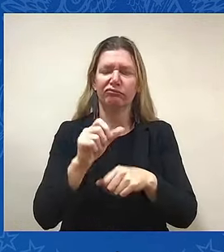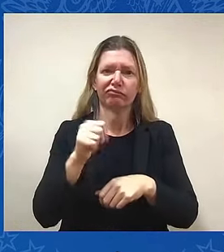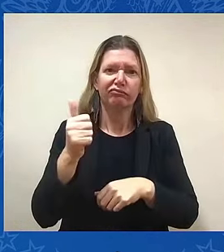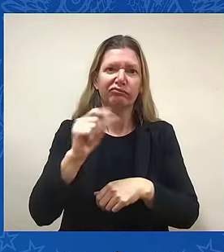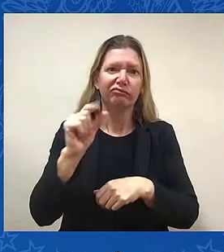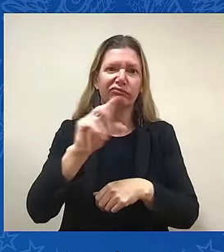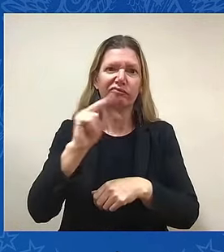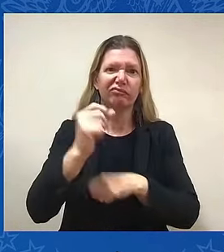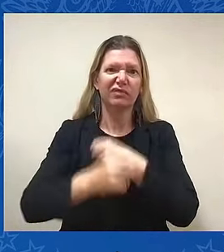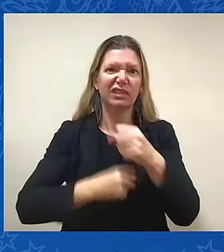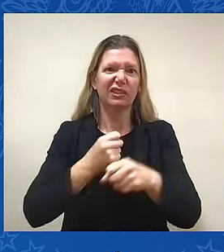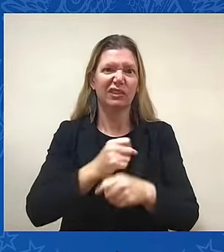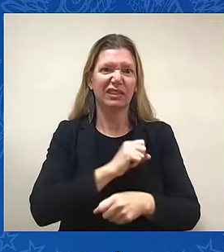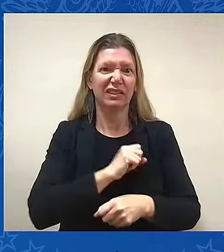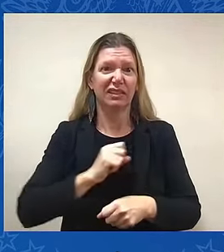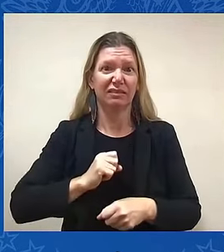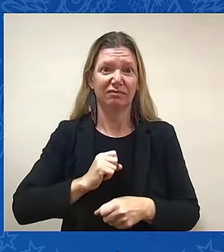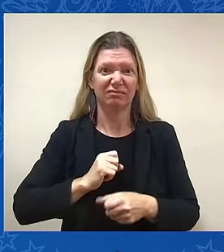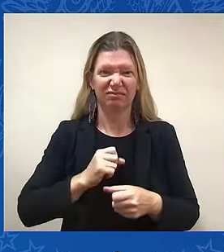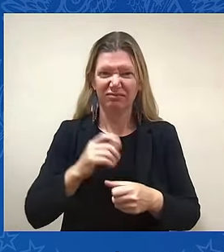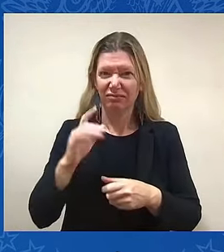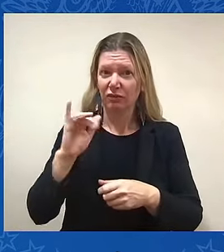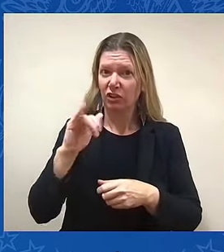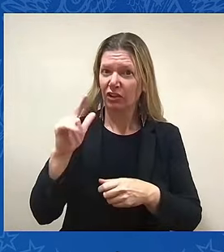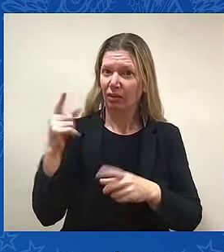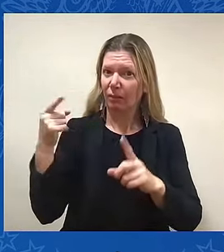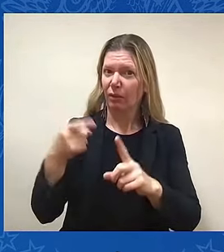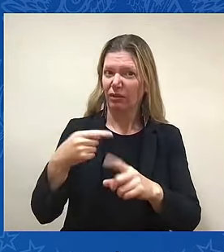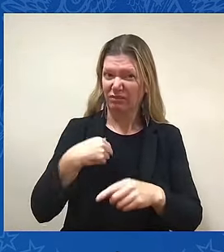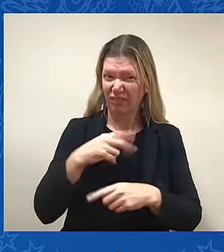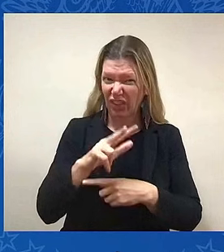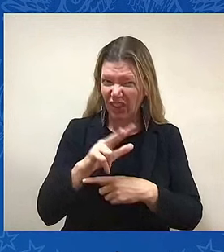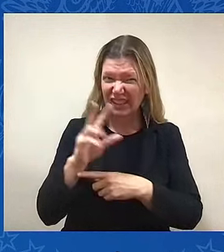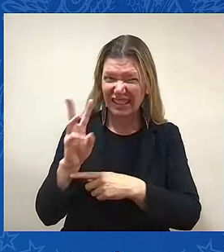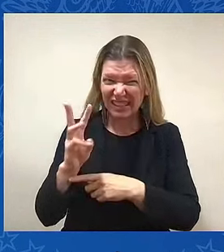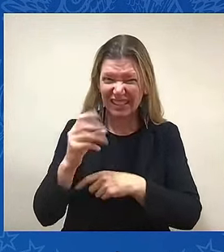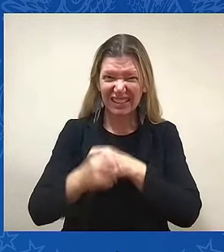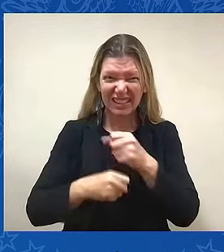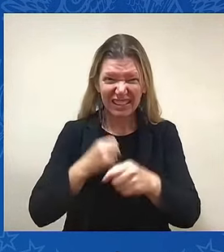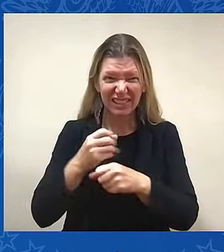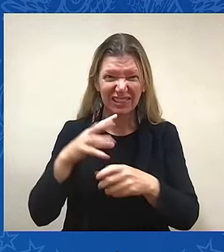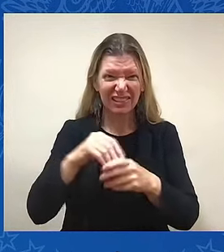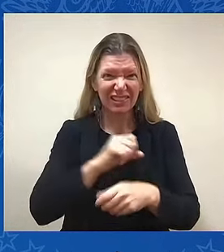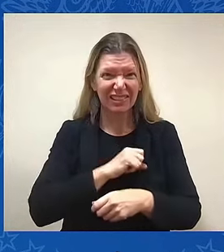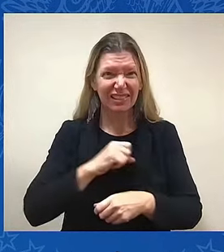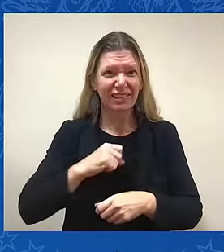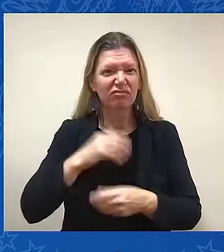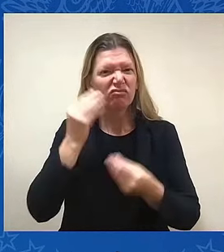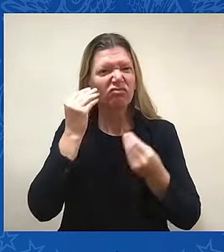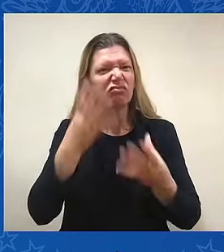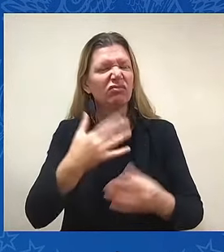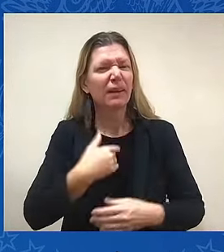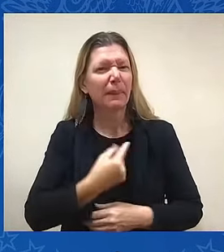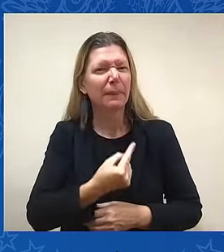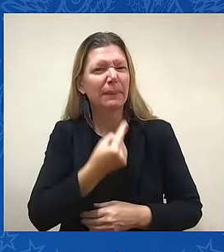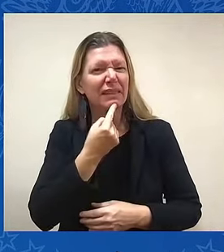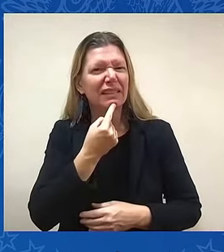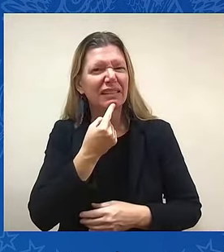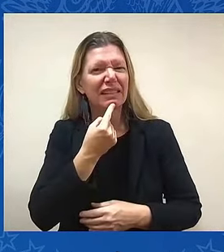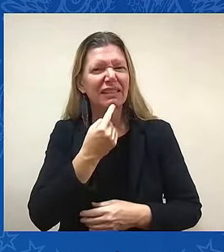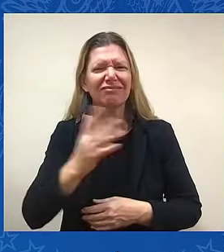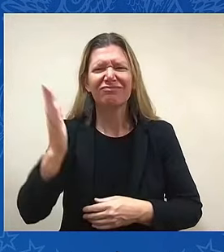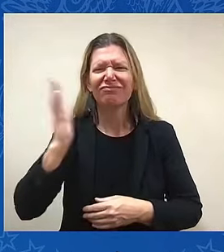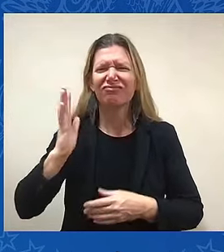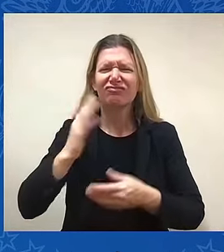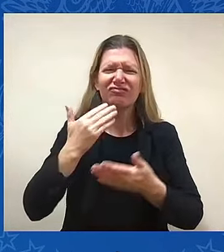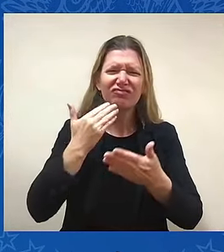But I tell you, I swear to God, I miss it. We had such camaraderie. used to, back in those days, we all got along pretty well, even though we had